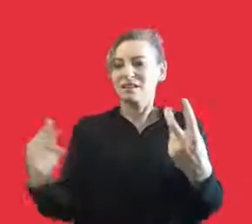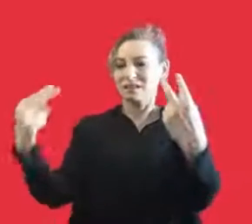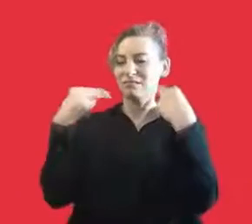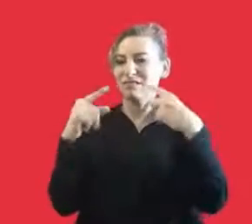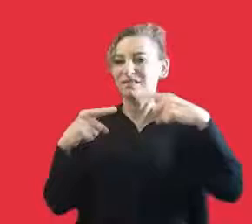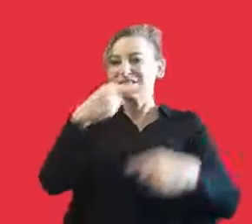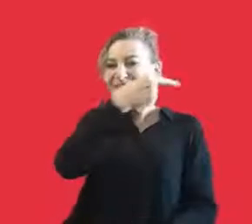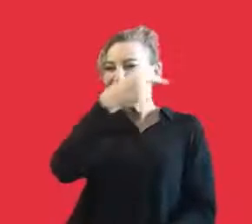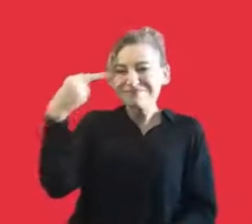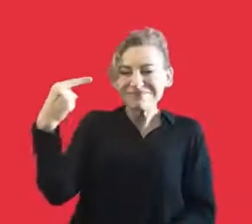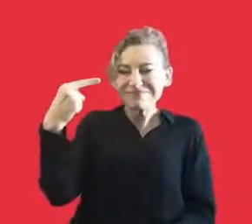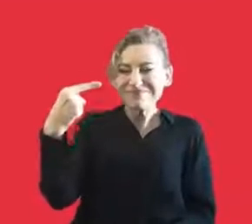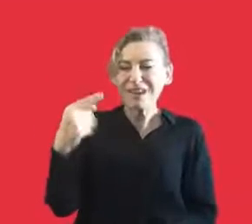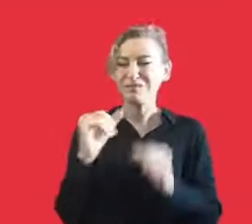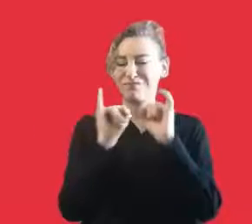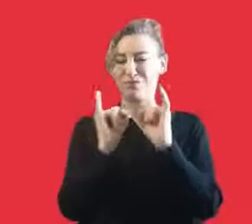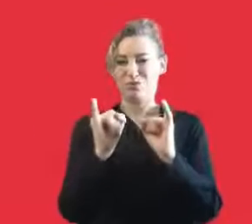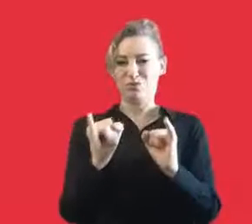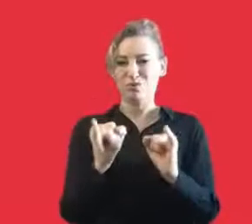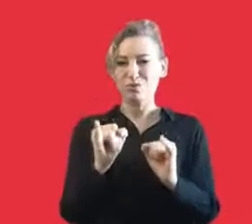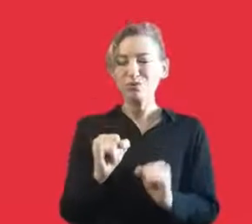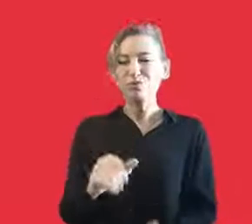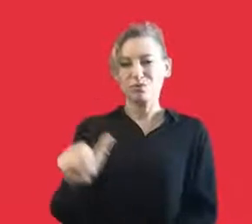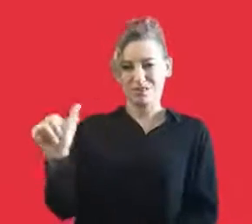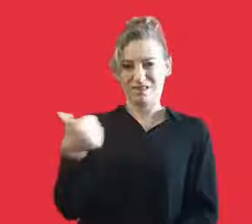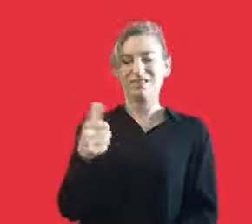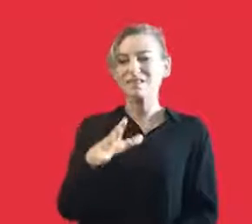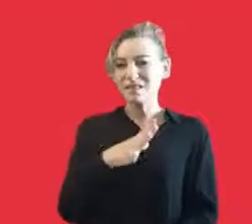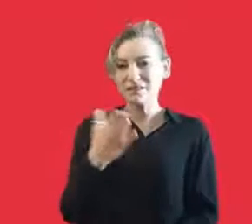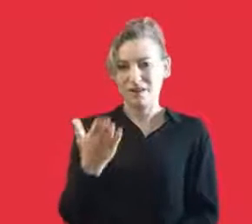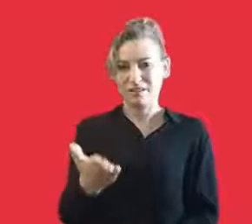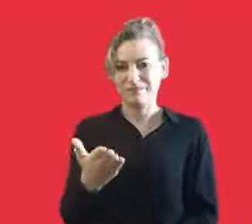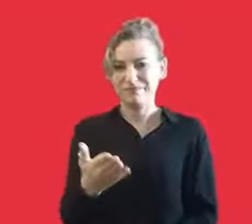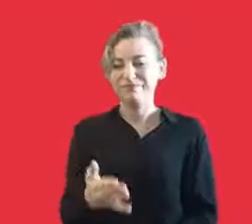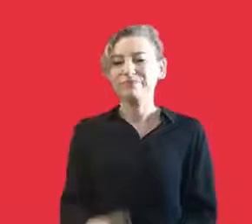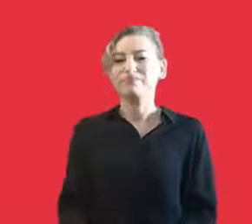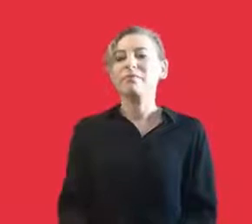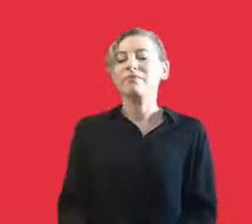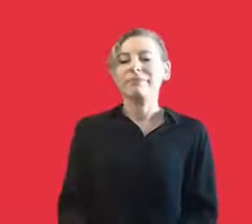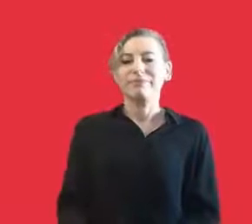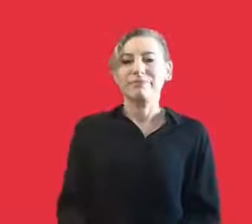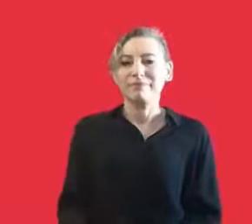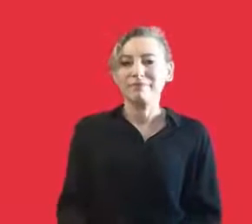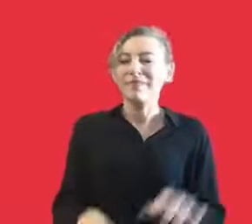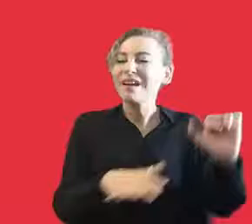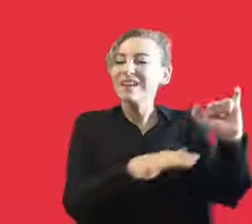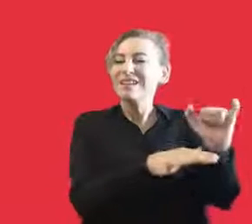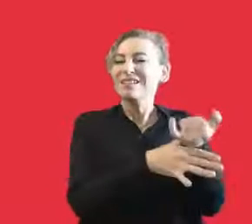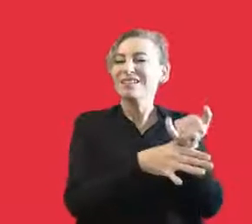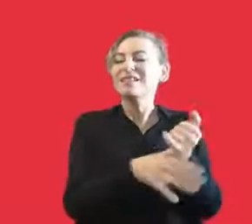and its negative effects on artists, because unfortunately, it has some negative effects on artists.